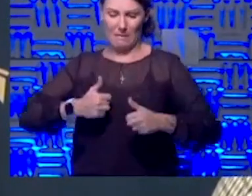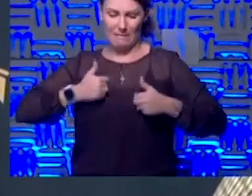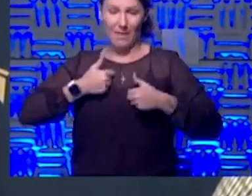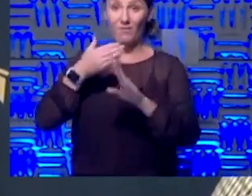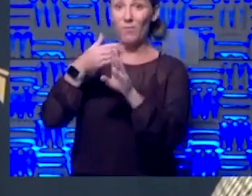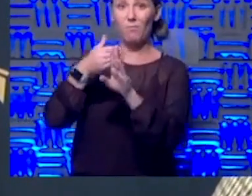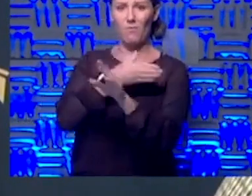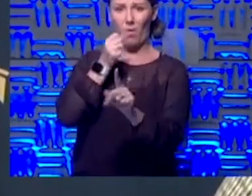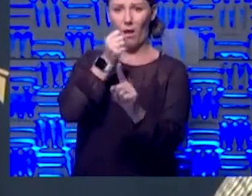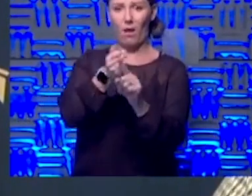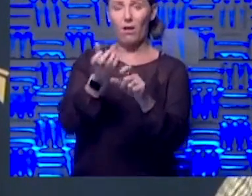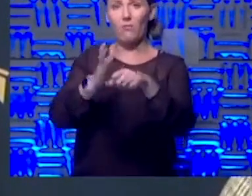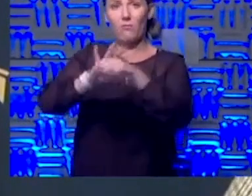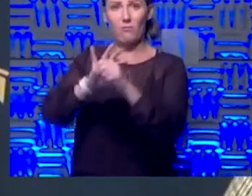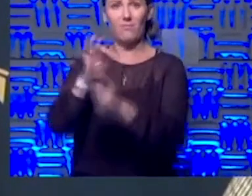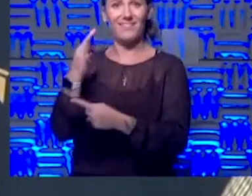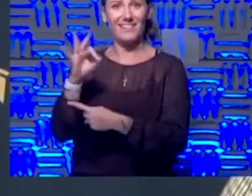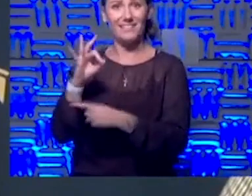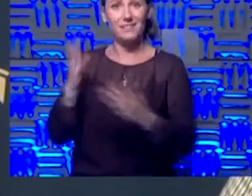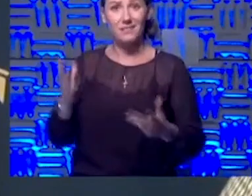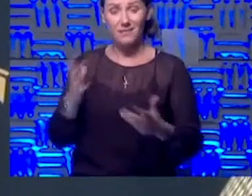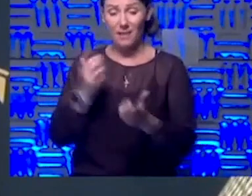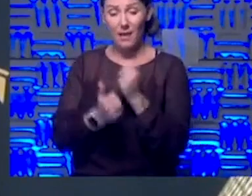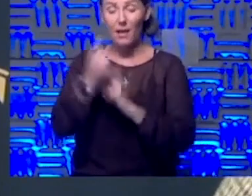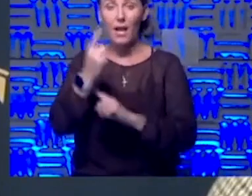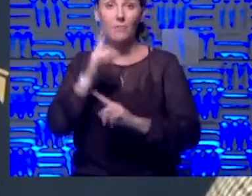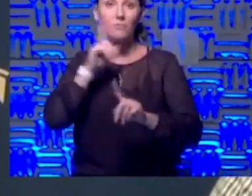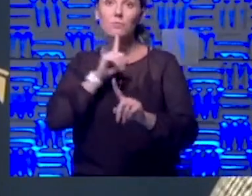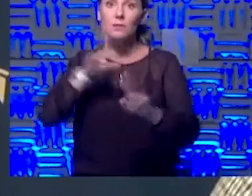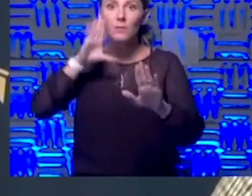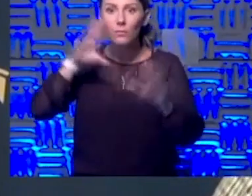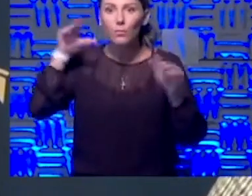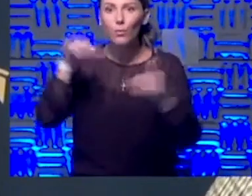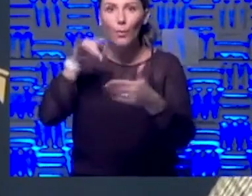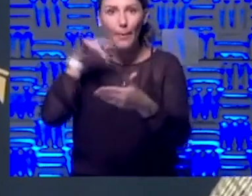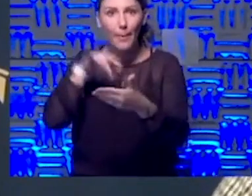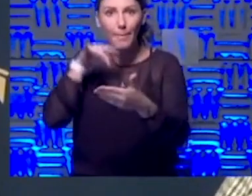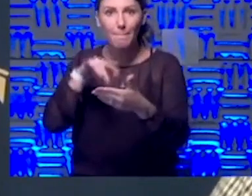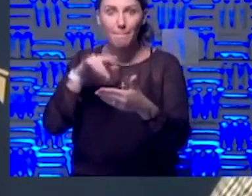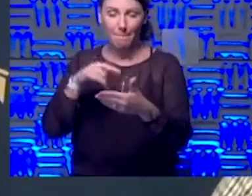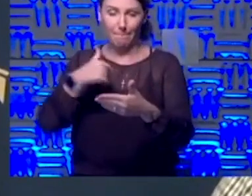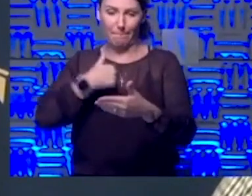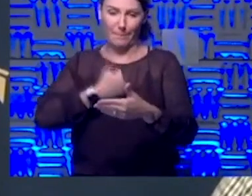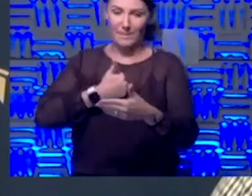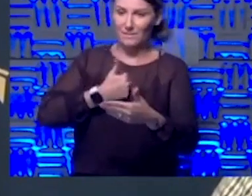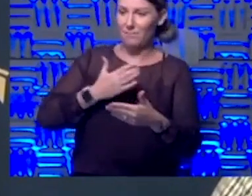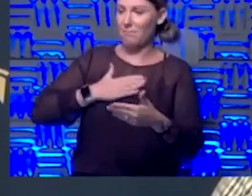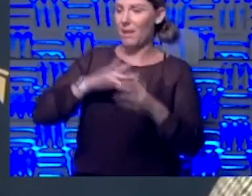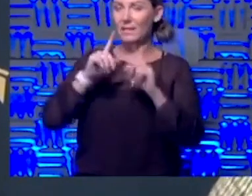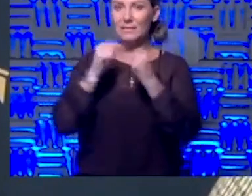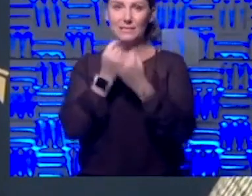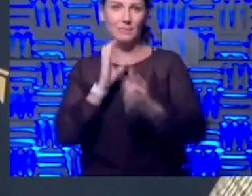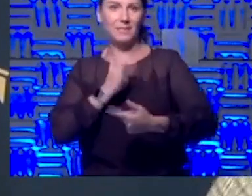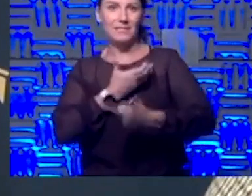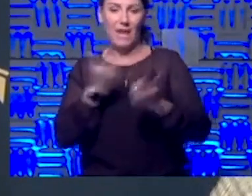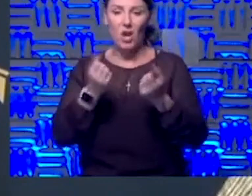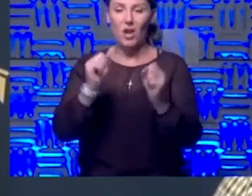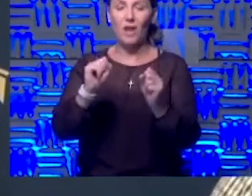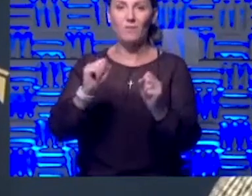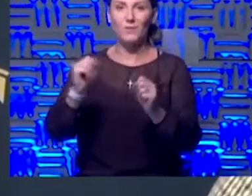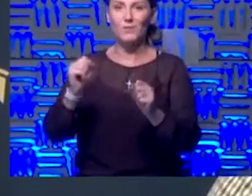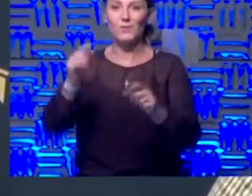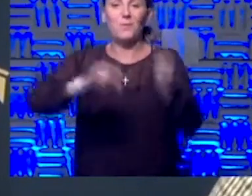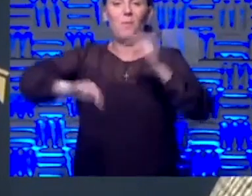happened. And I think everyone is really focusing on this. So me and my team, this is, this is our effort to, to get back to that and